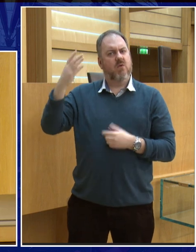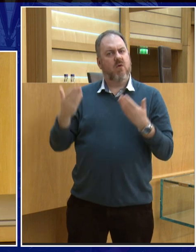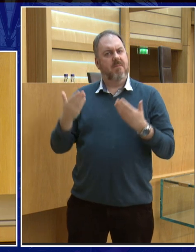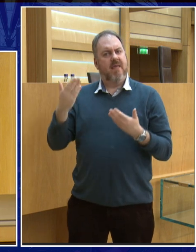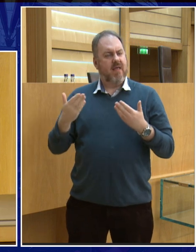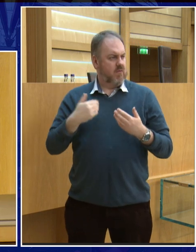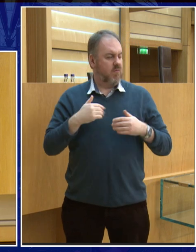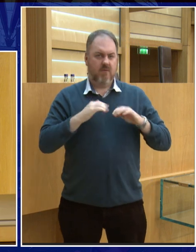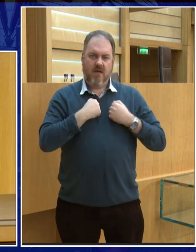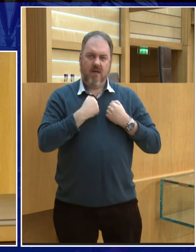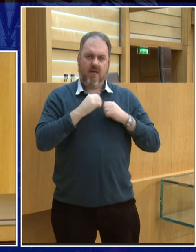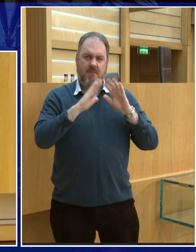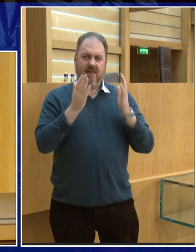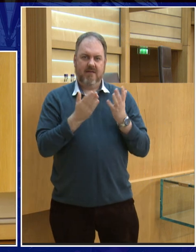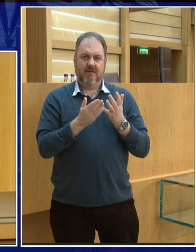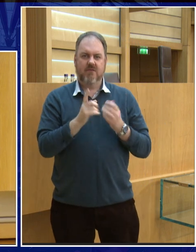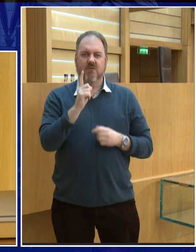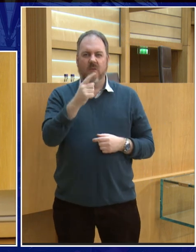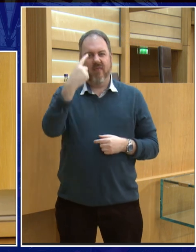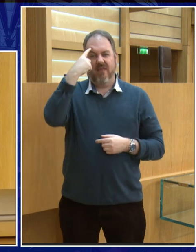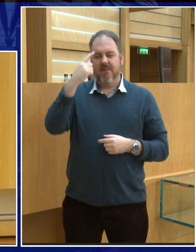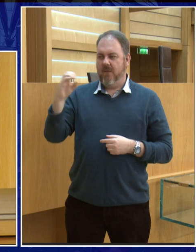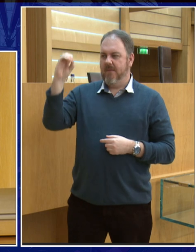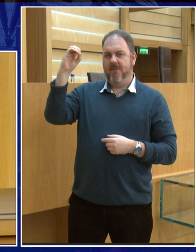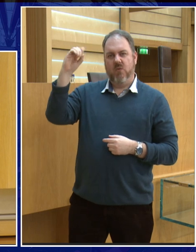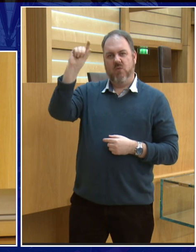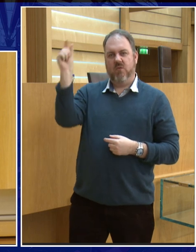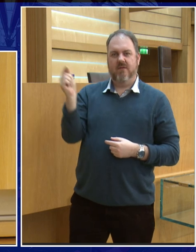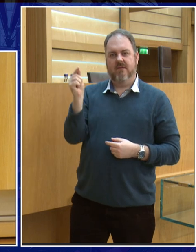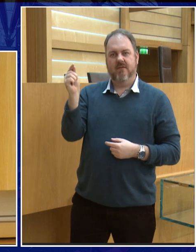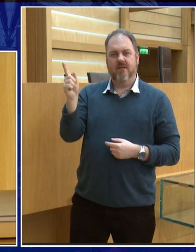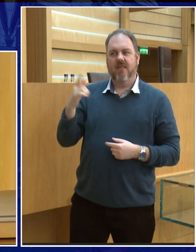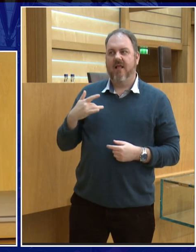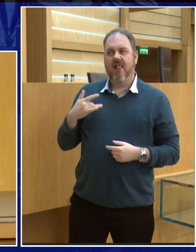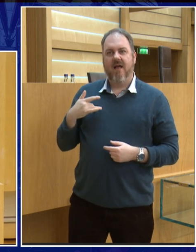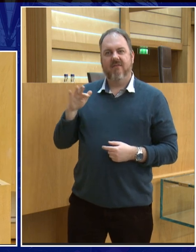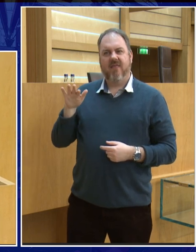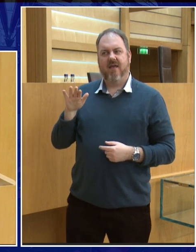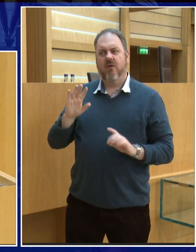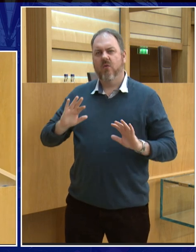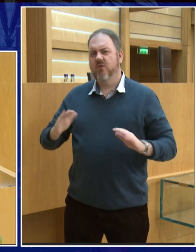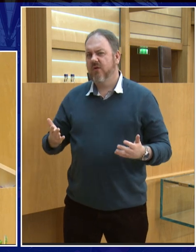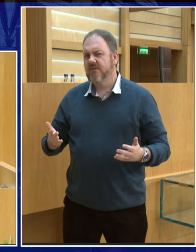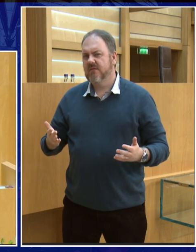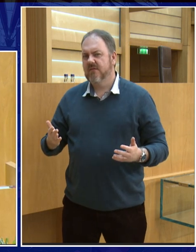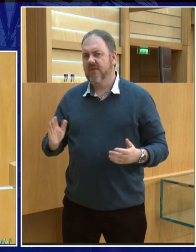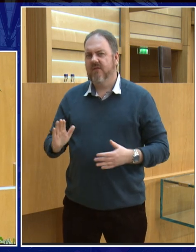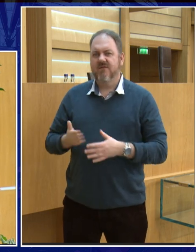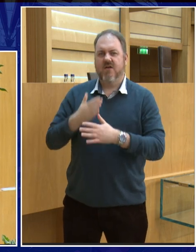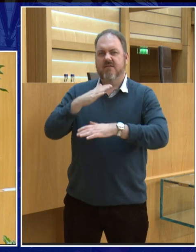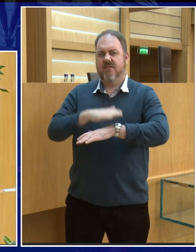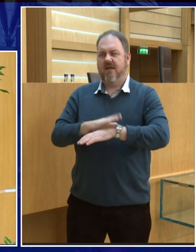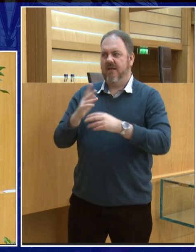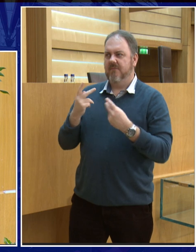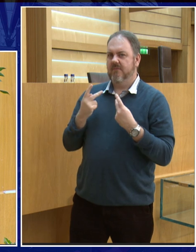size. Now, life on the moon. When the first people went to the moon, they weren't too sure what to expect. Because the moon is